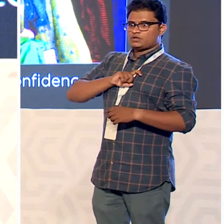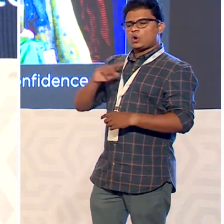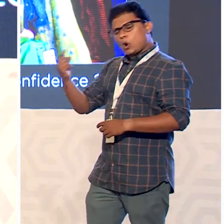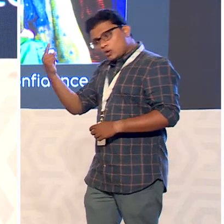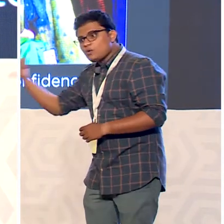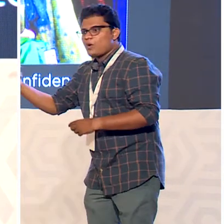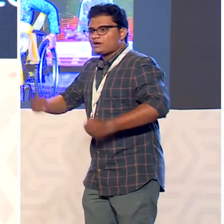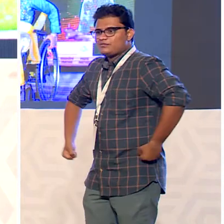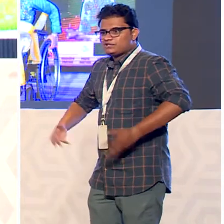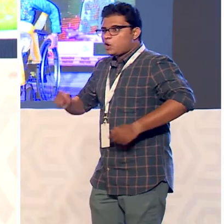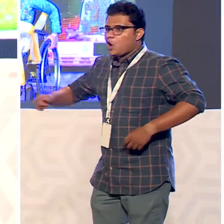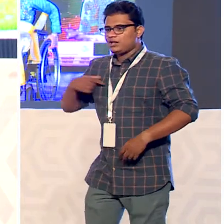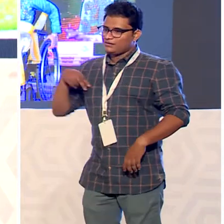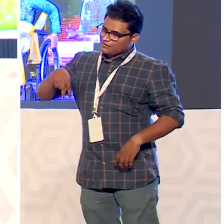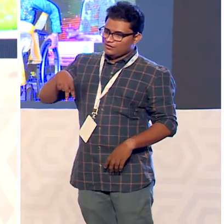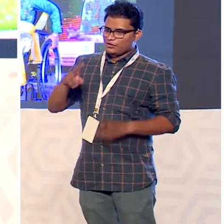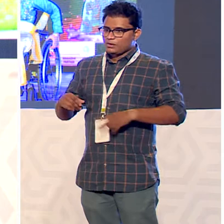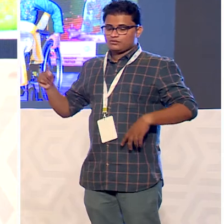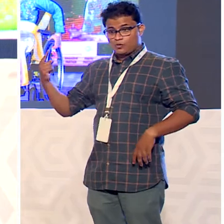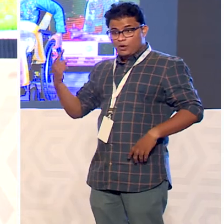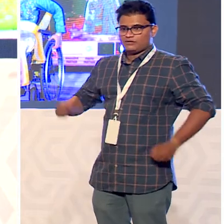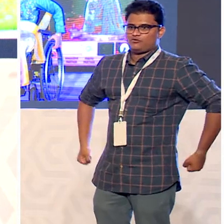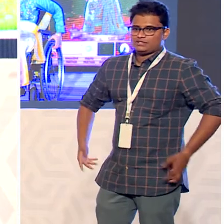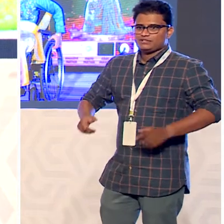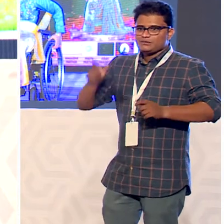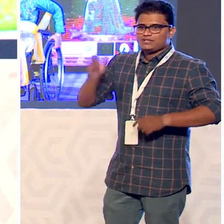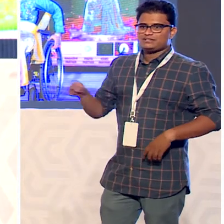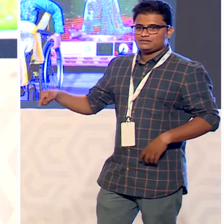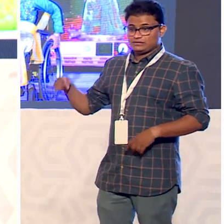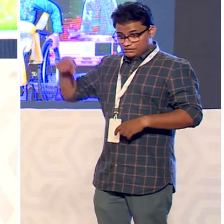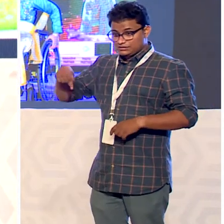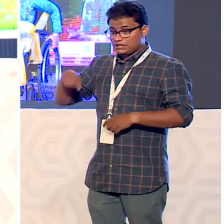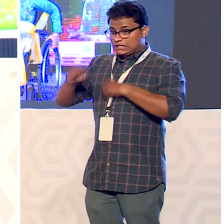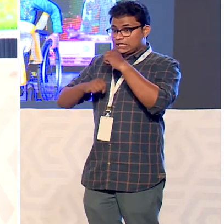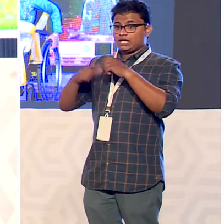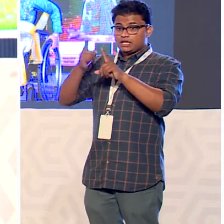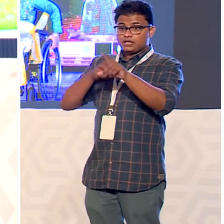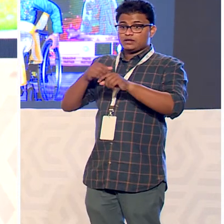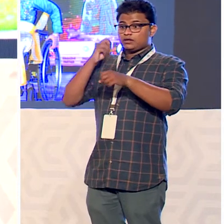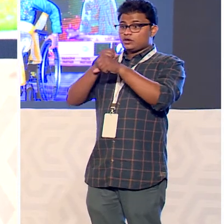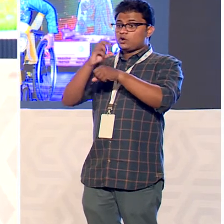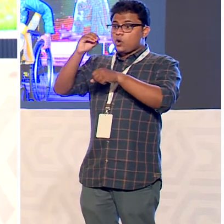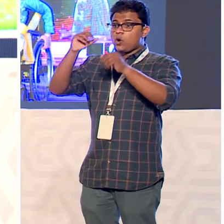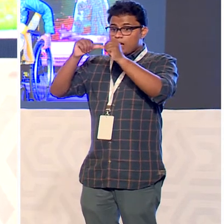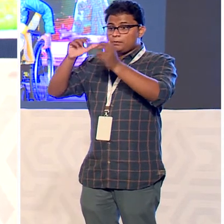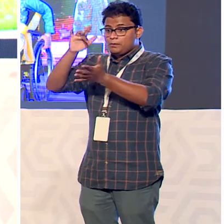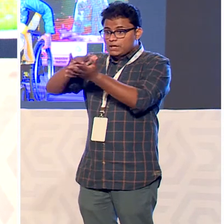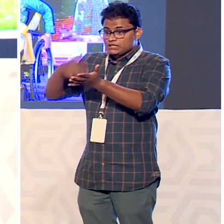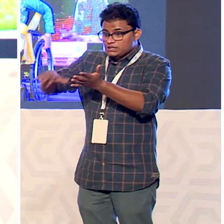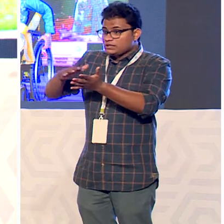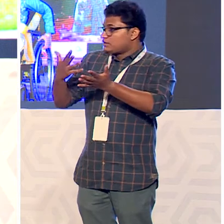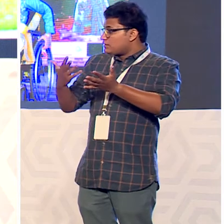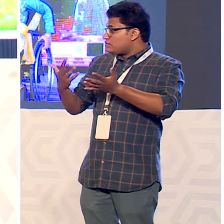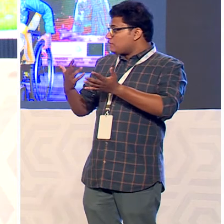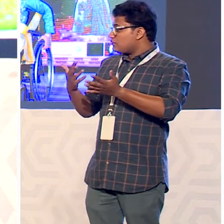so this year in goa i was also the first runner up for the mrs india beauty page in